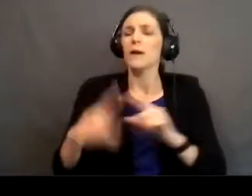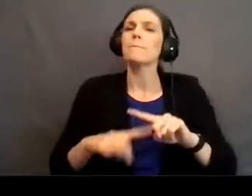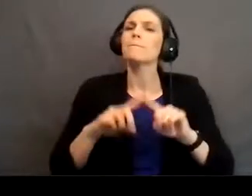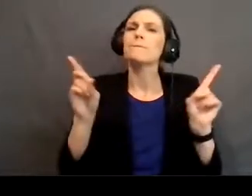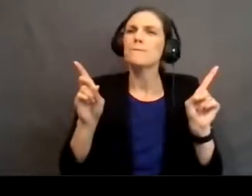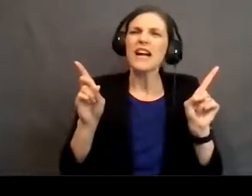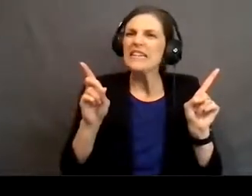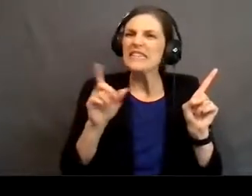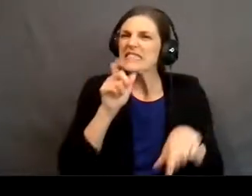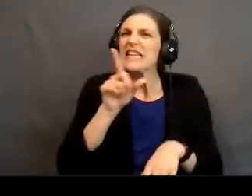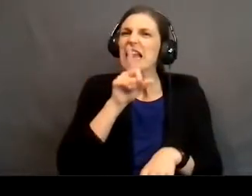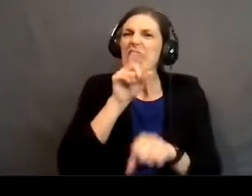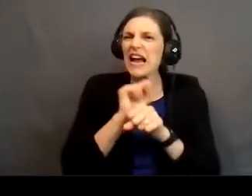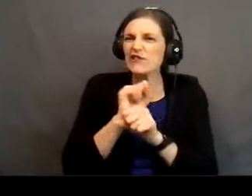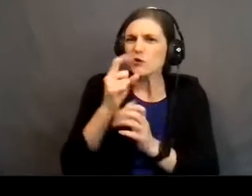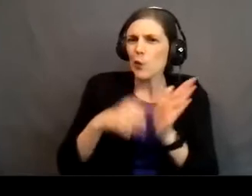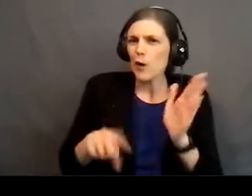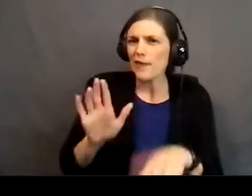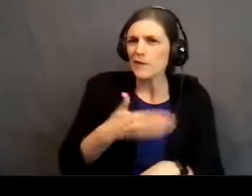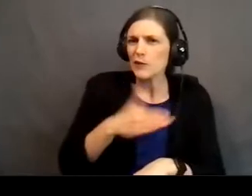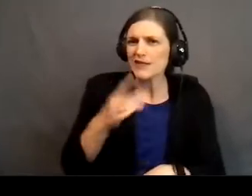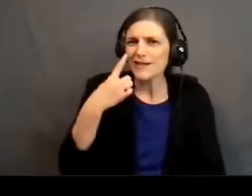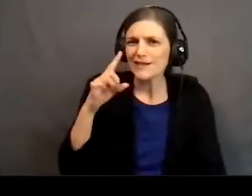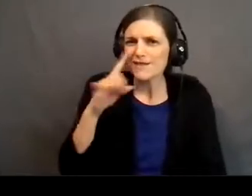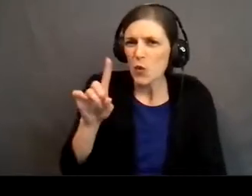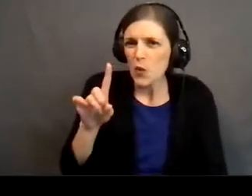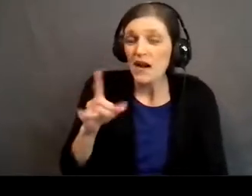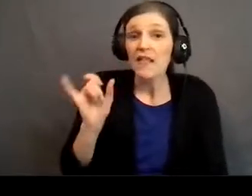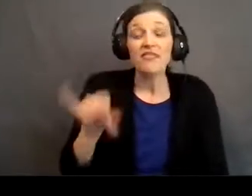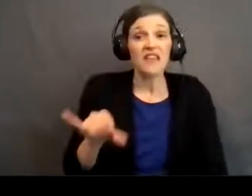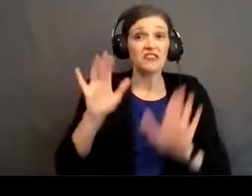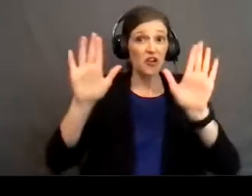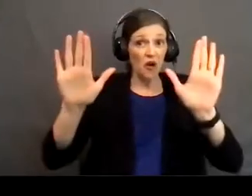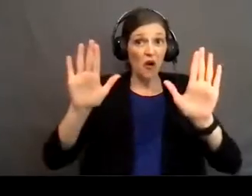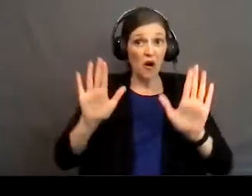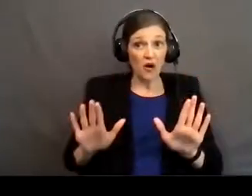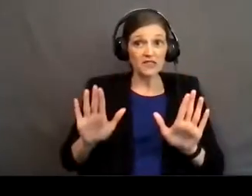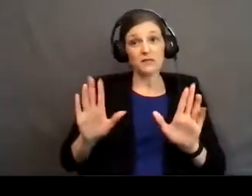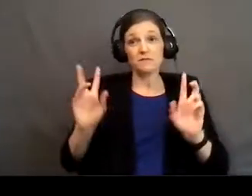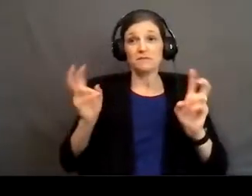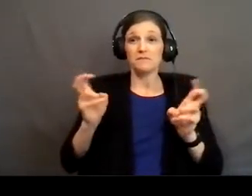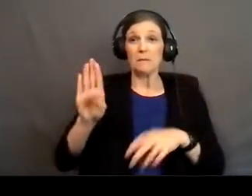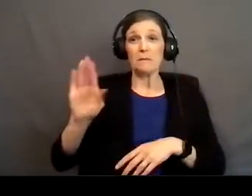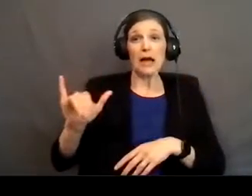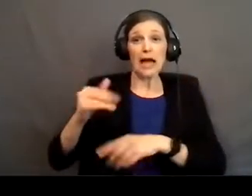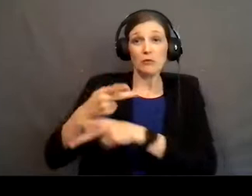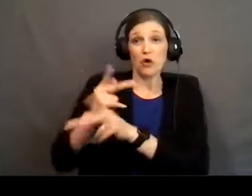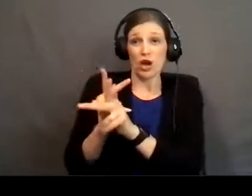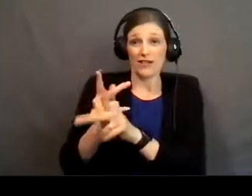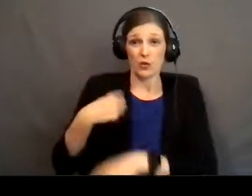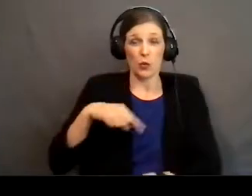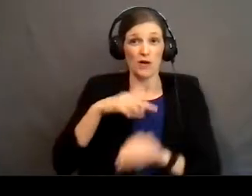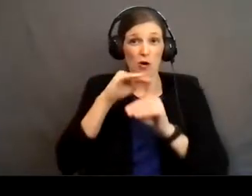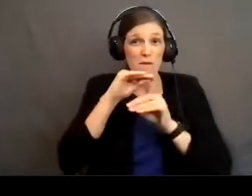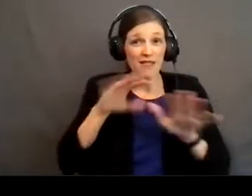that's not actually what these songs are for. Okay, that's an awesome byproduct of what happens. We get blessed when we